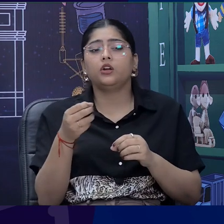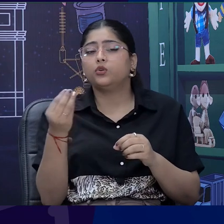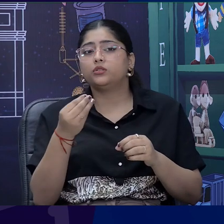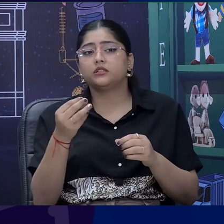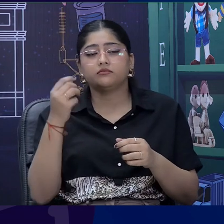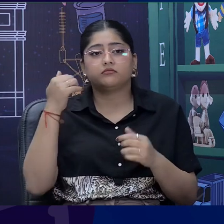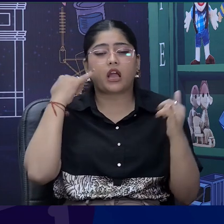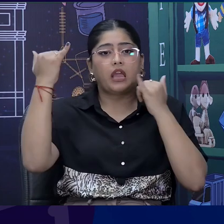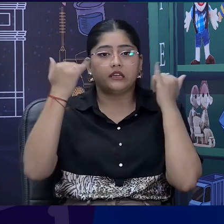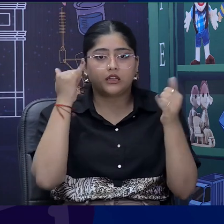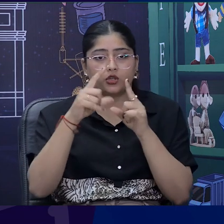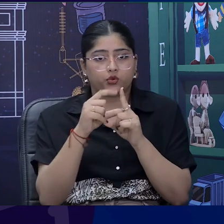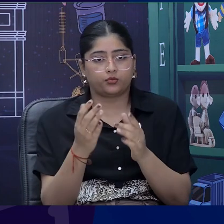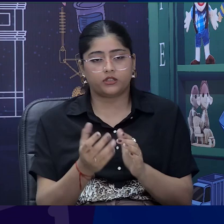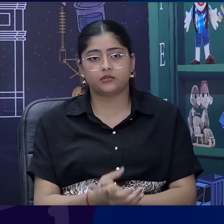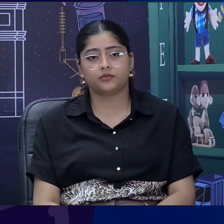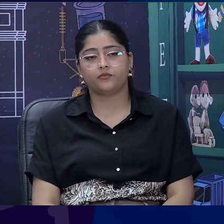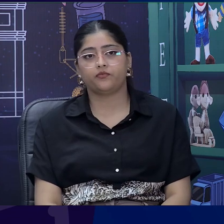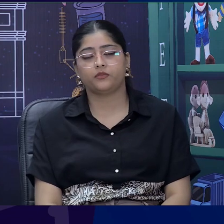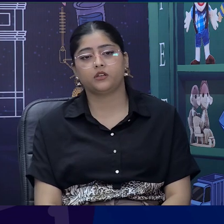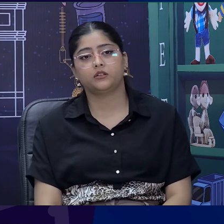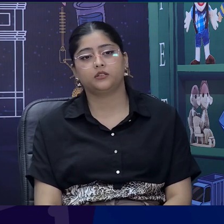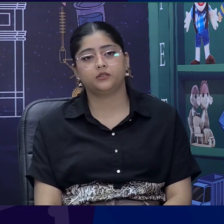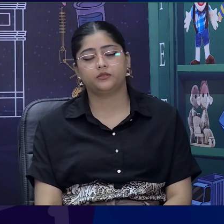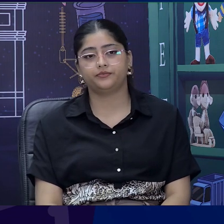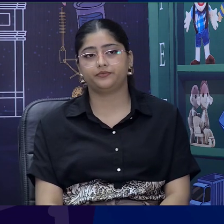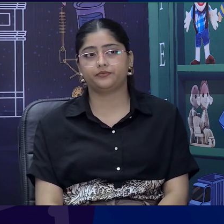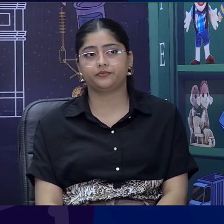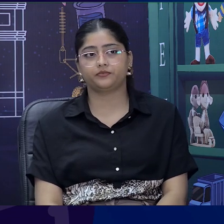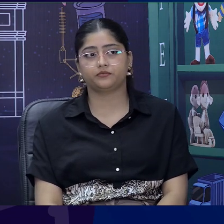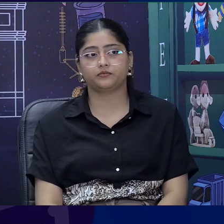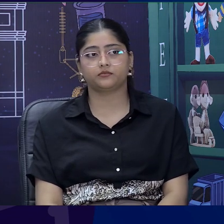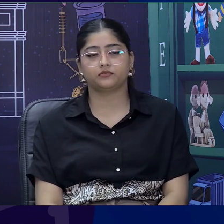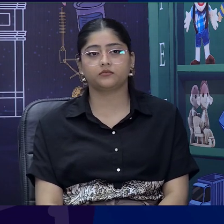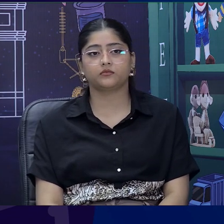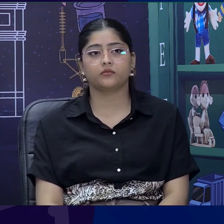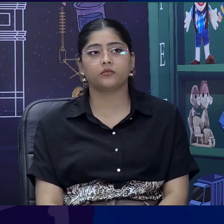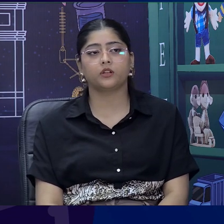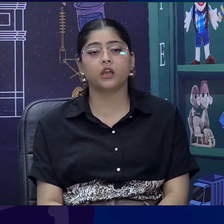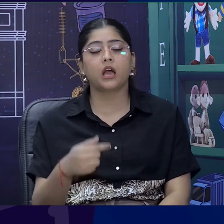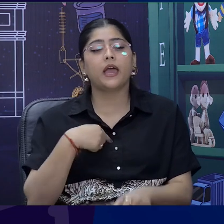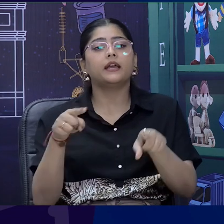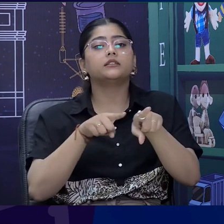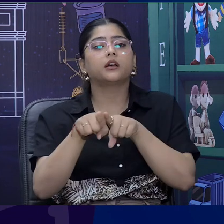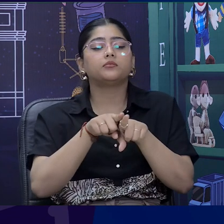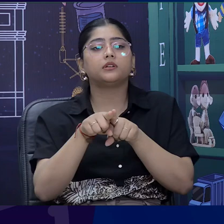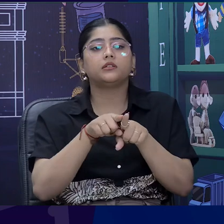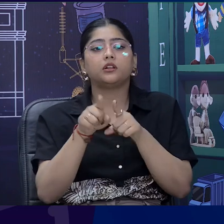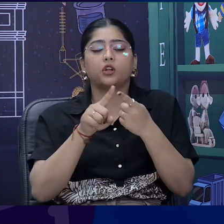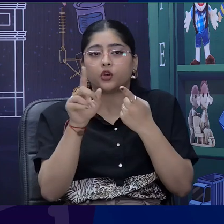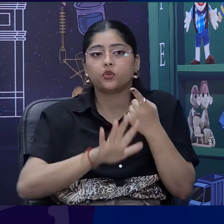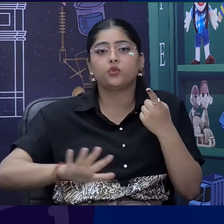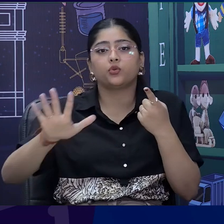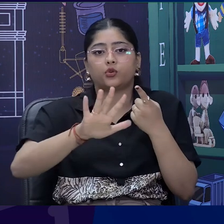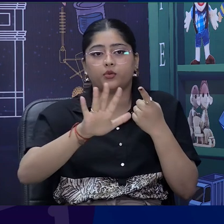particular map tactile. Yes, any map. So, we can get a Europe map where we can have more